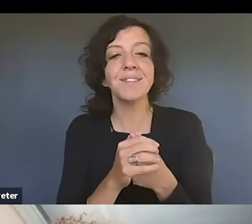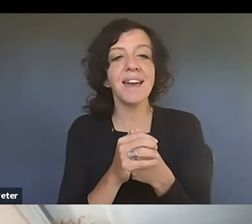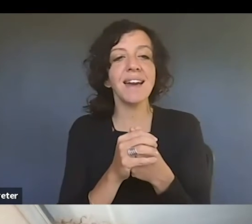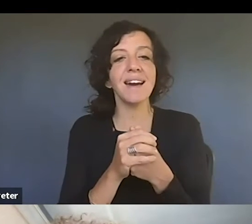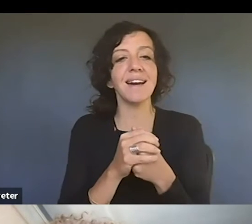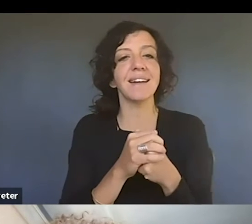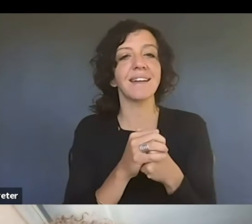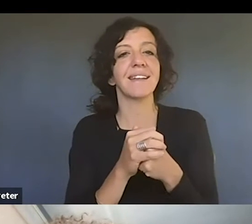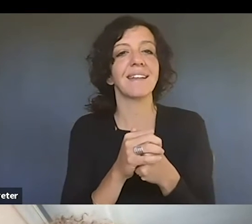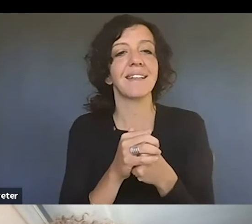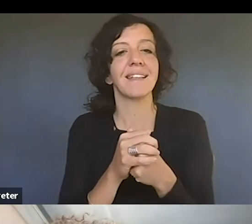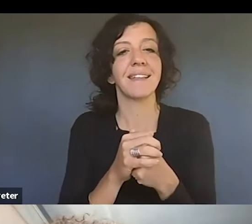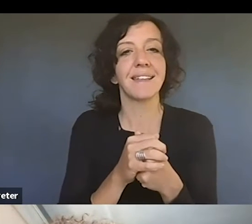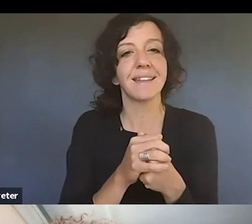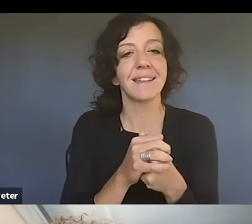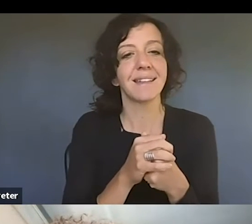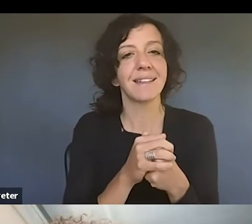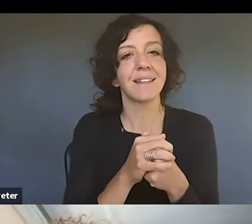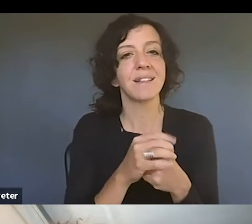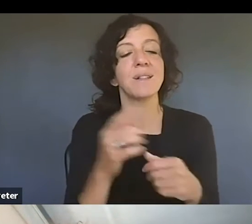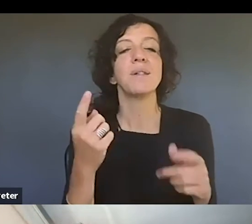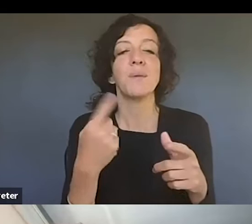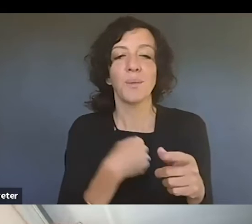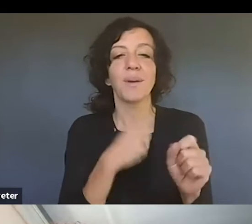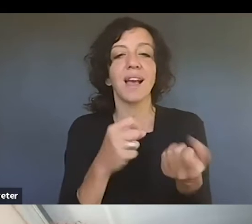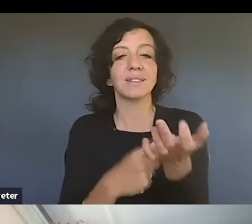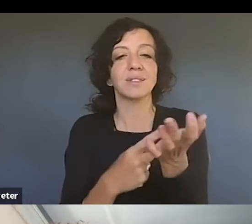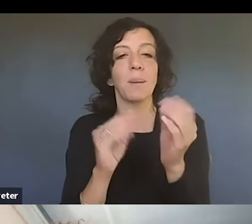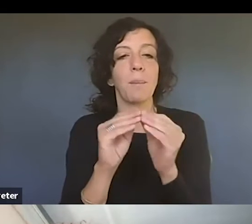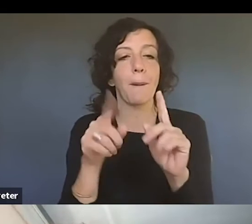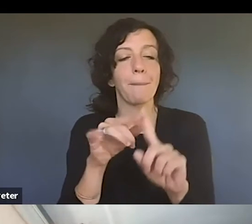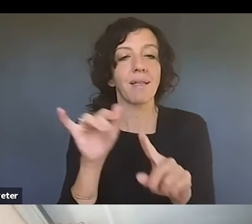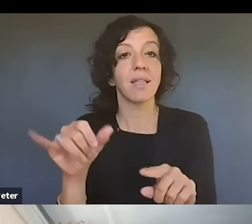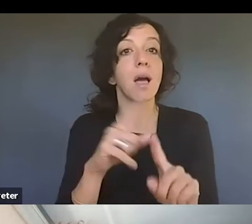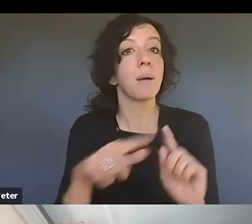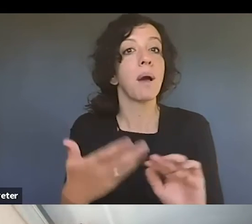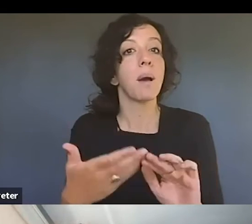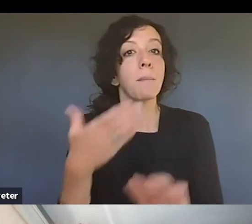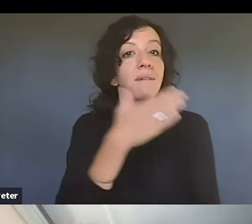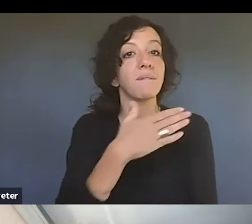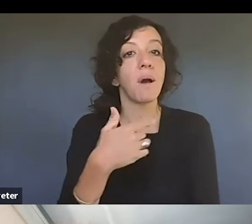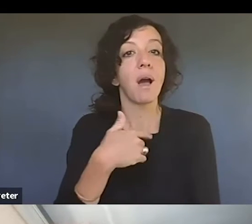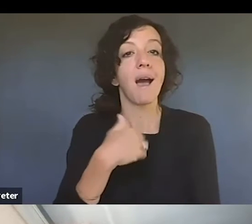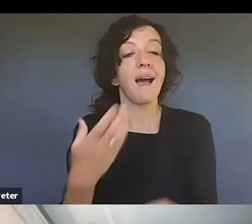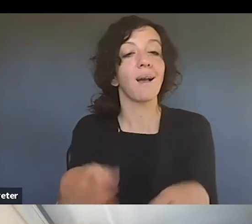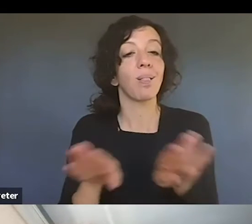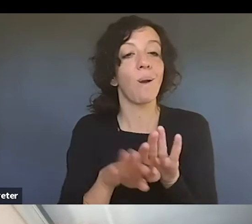want that to be clear. Um, then we can talk more specifically about that. But before I sort of end my skill, I want to give you all